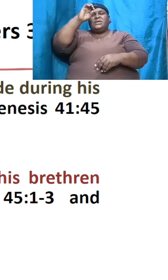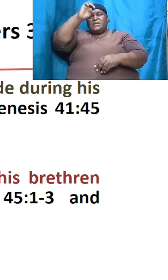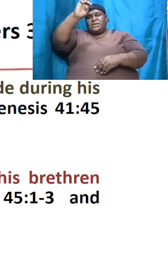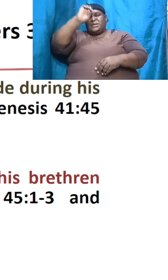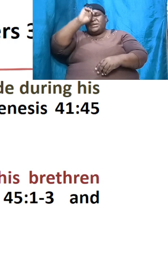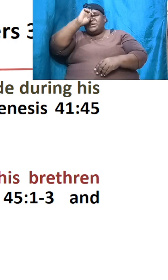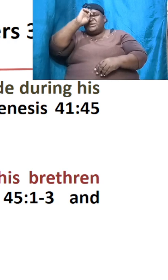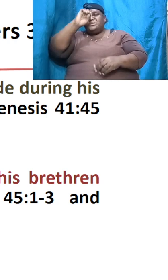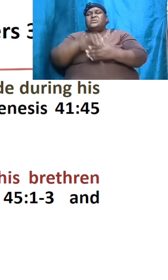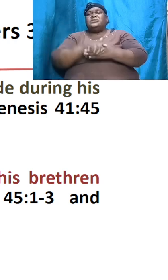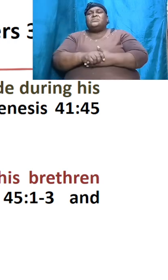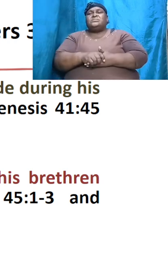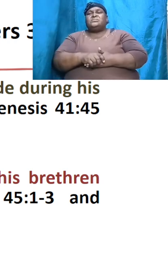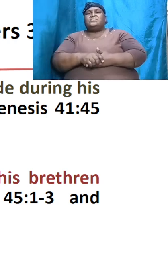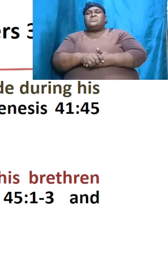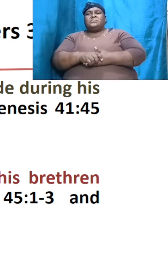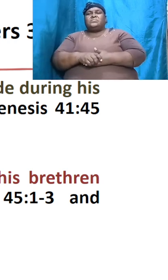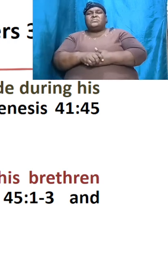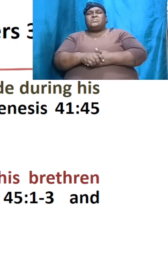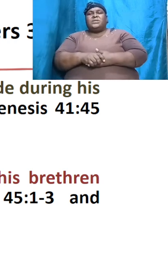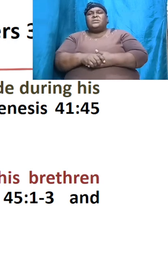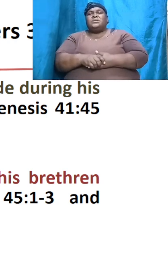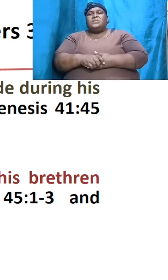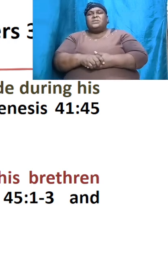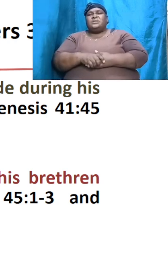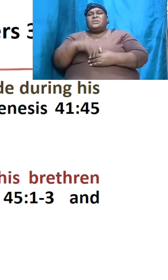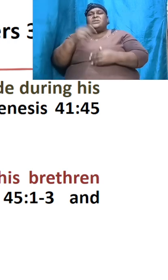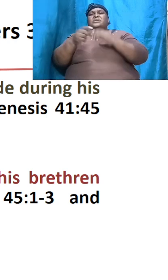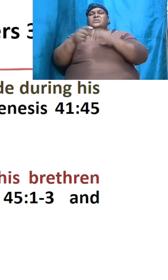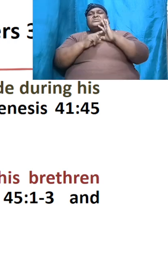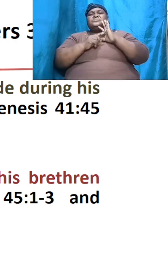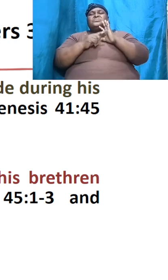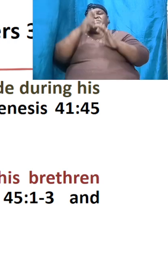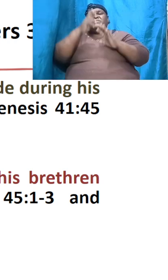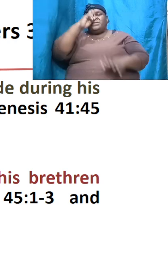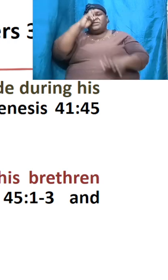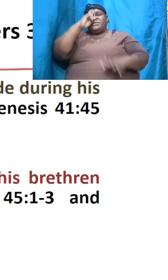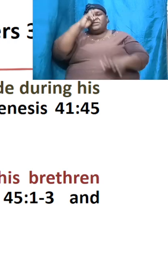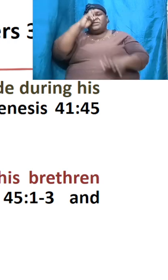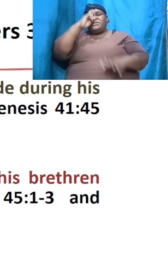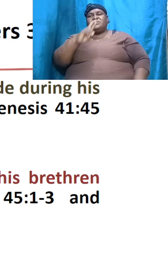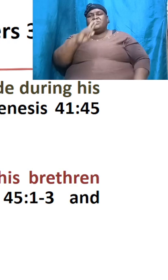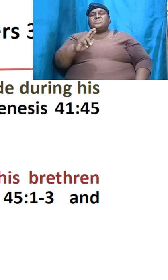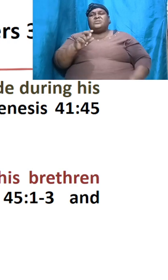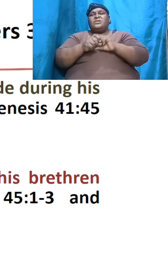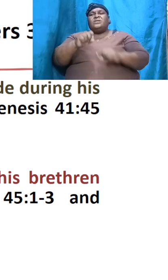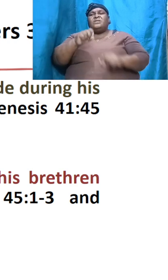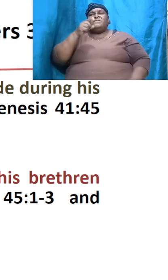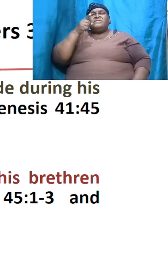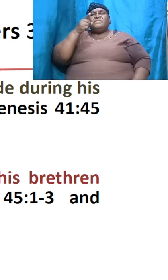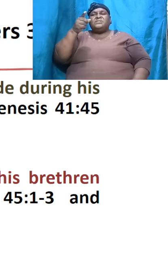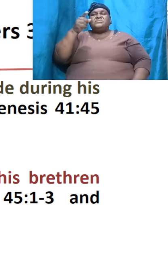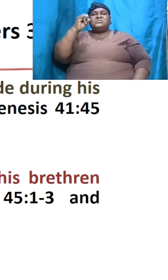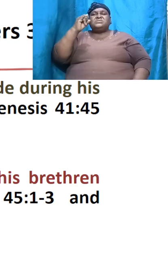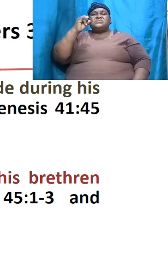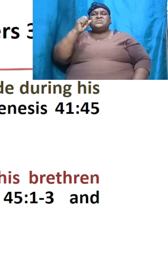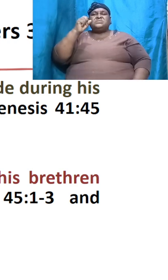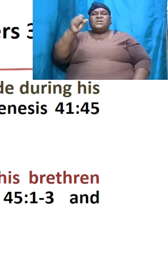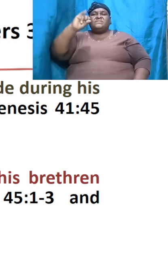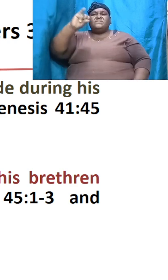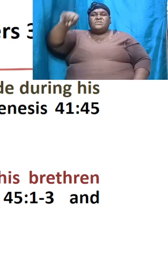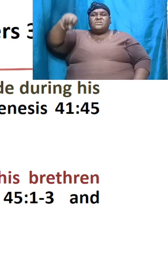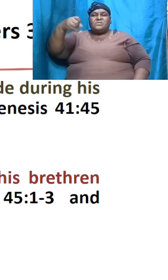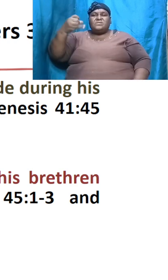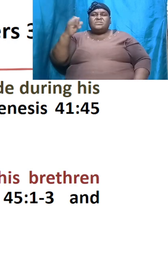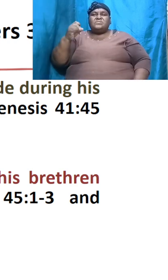bride he took and guess what Jesus because he was rejected by